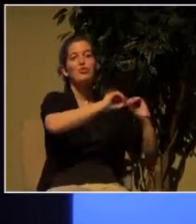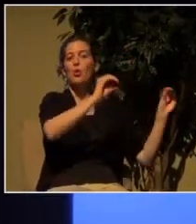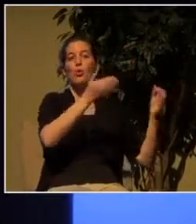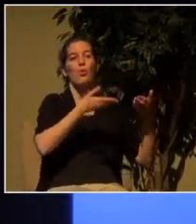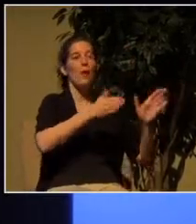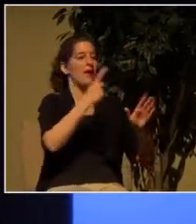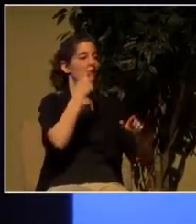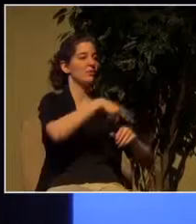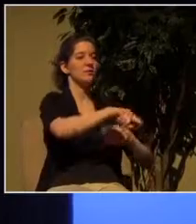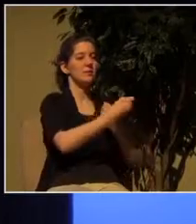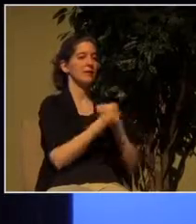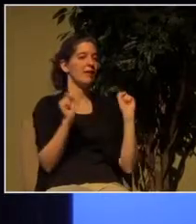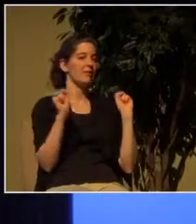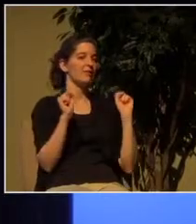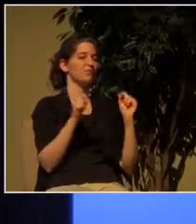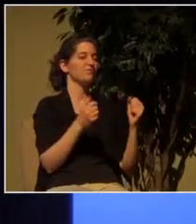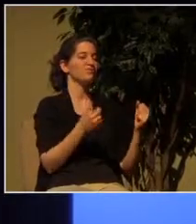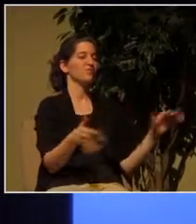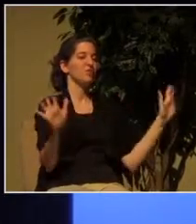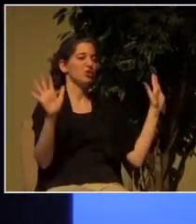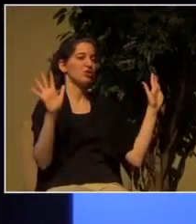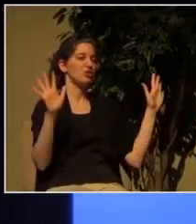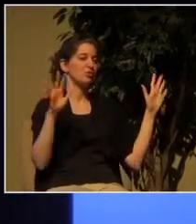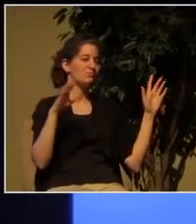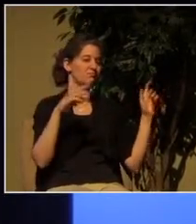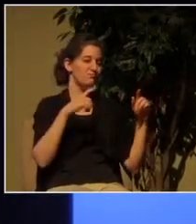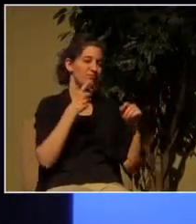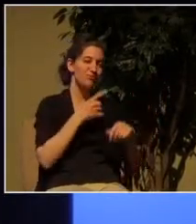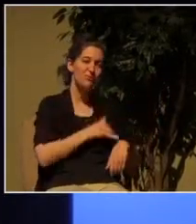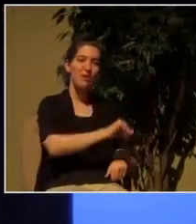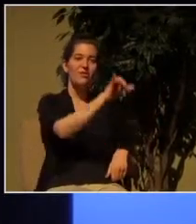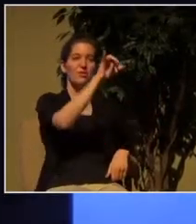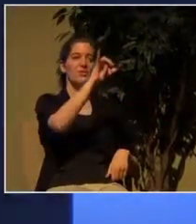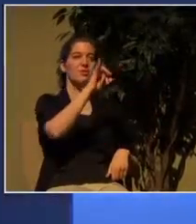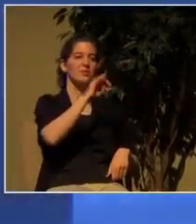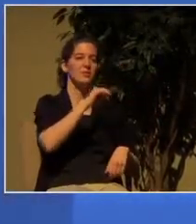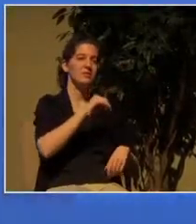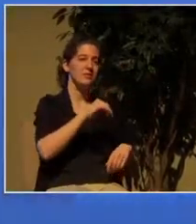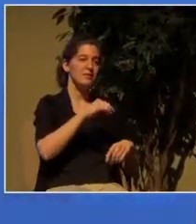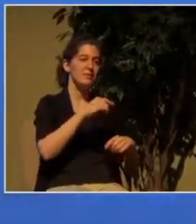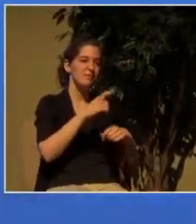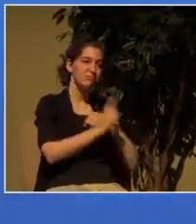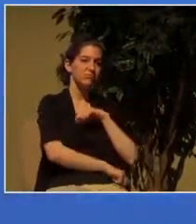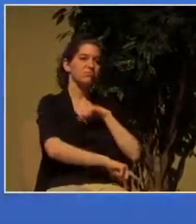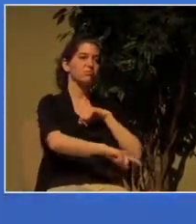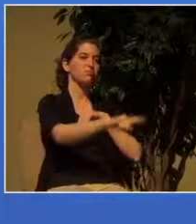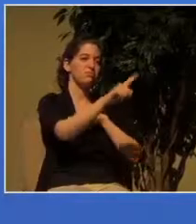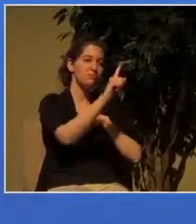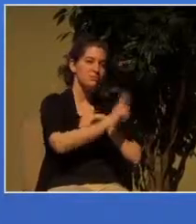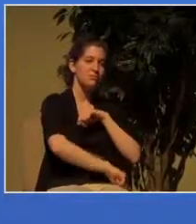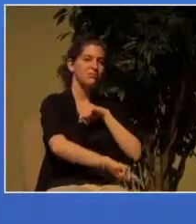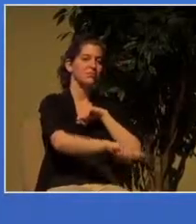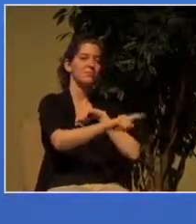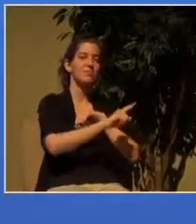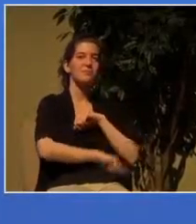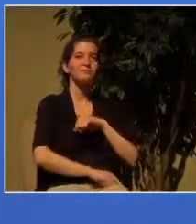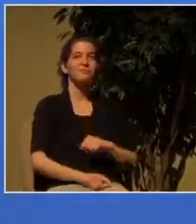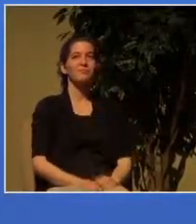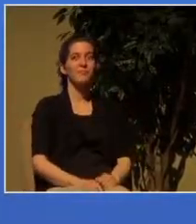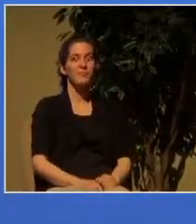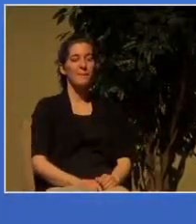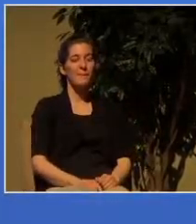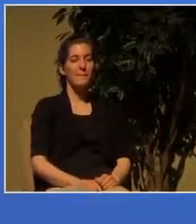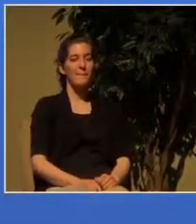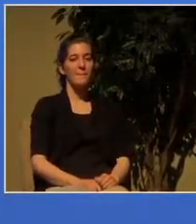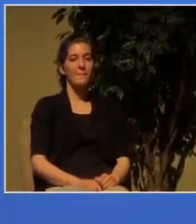it is eternal condemnation and the challenge for people is